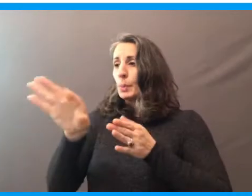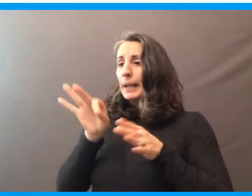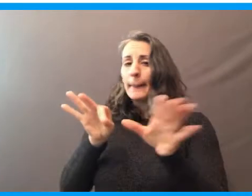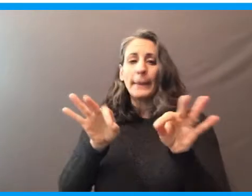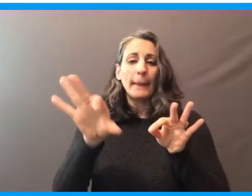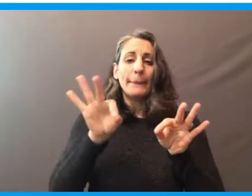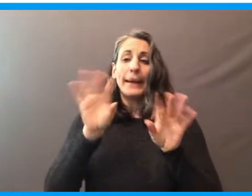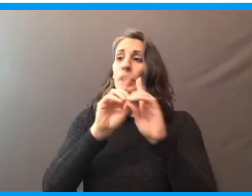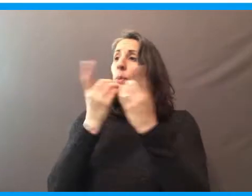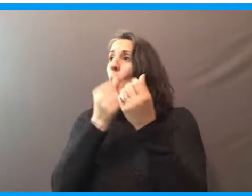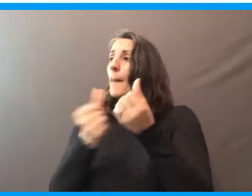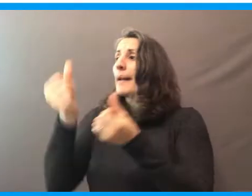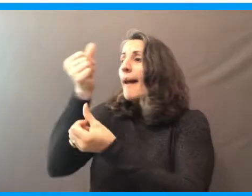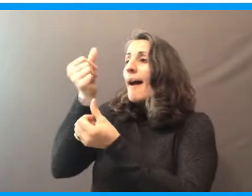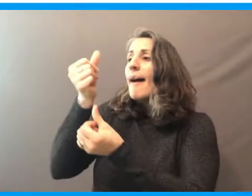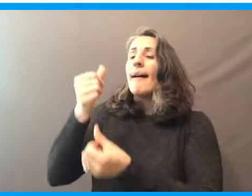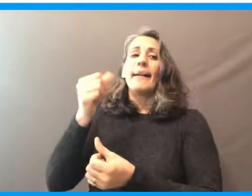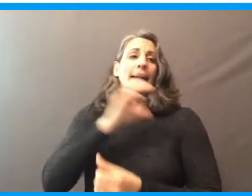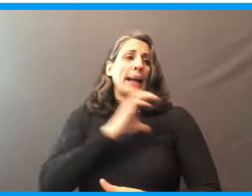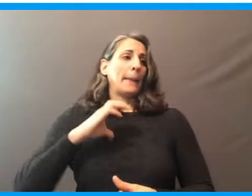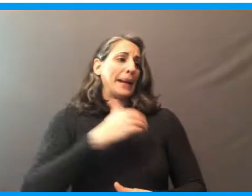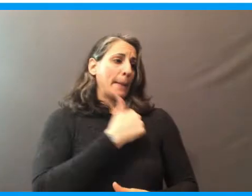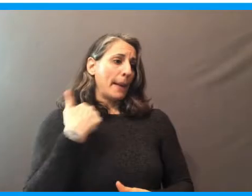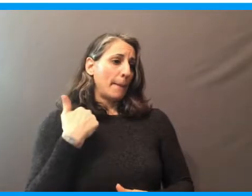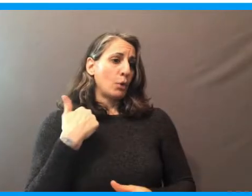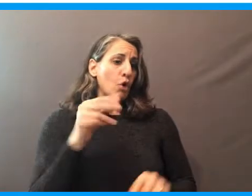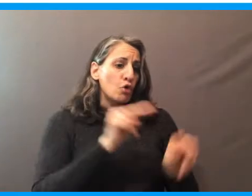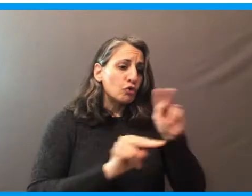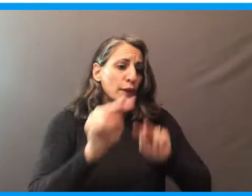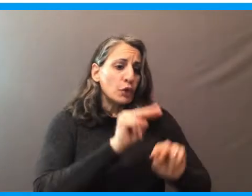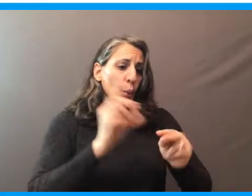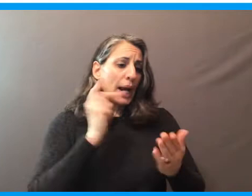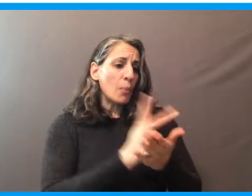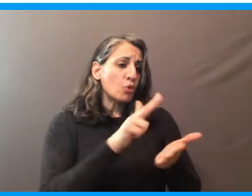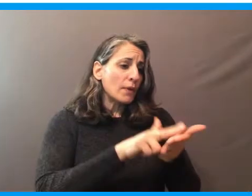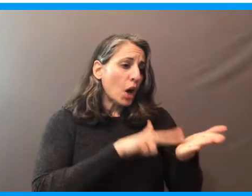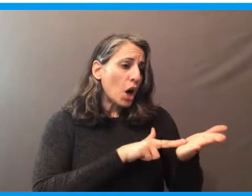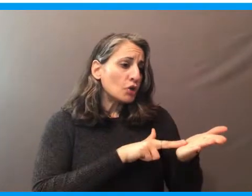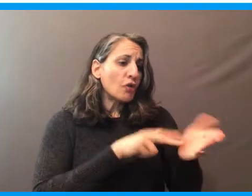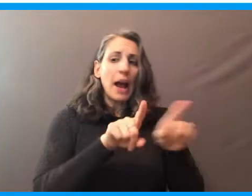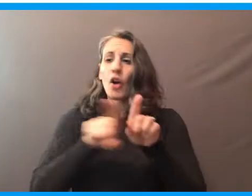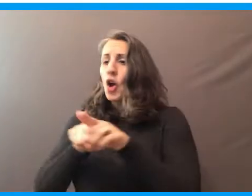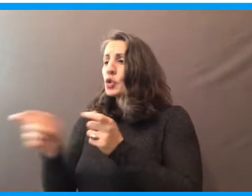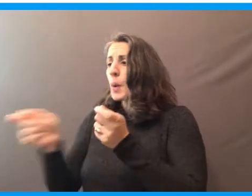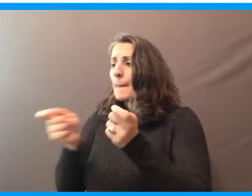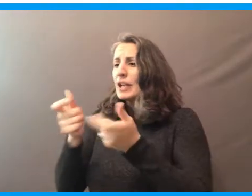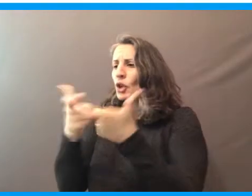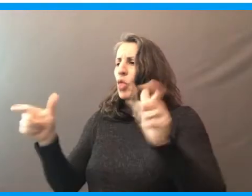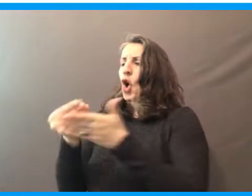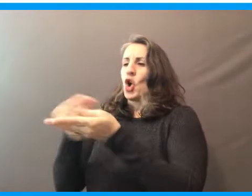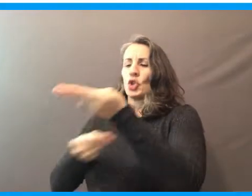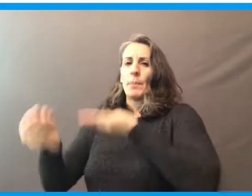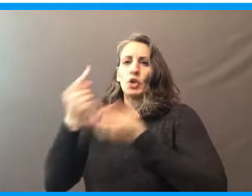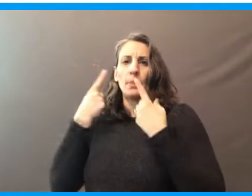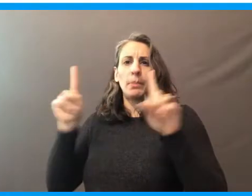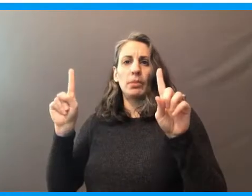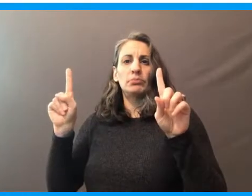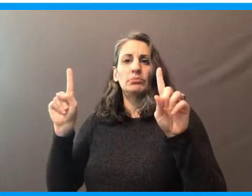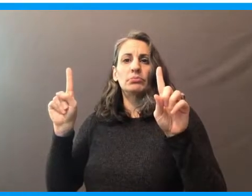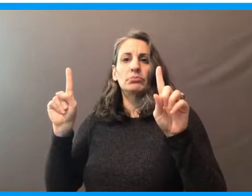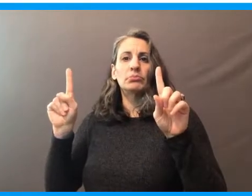department heads and committee members, reviewing and approving contracts, and managing a large budget effectively.